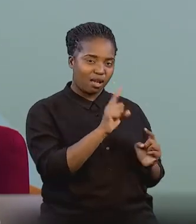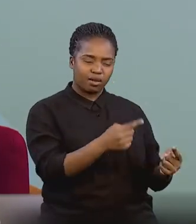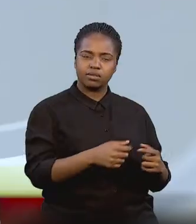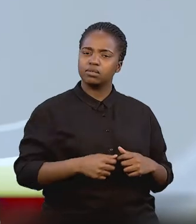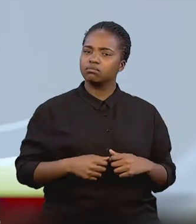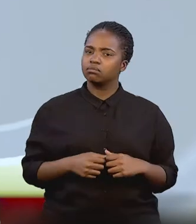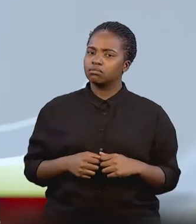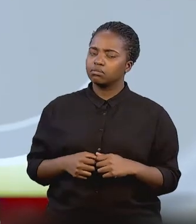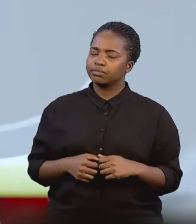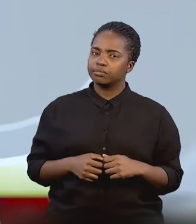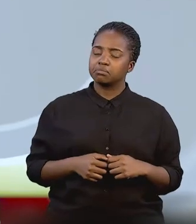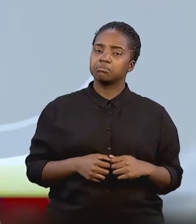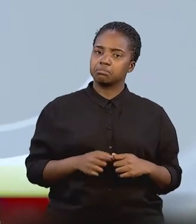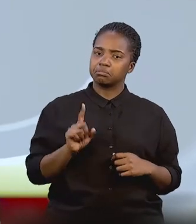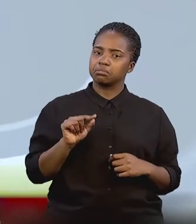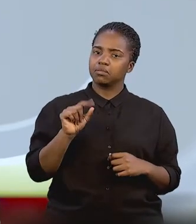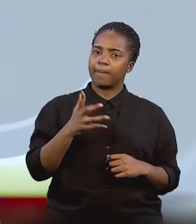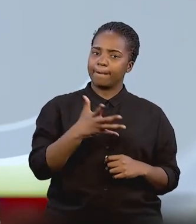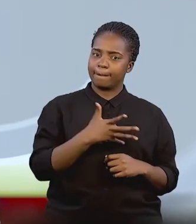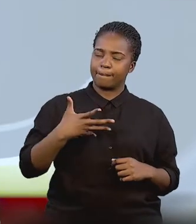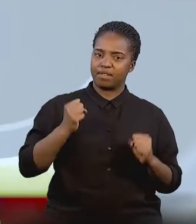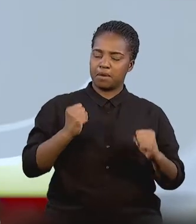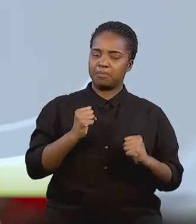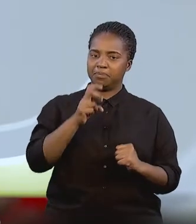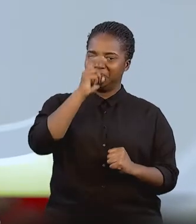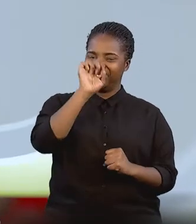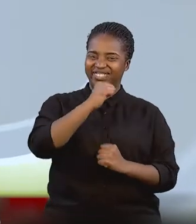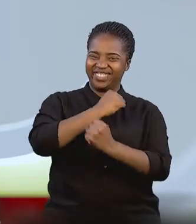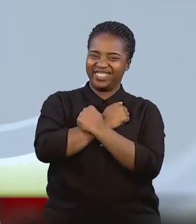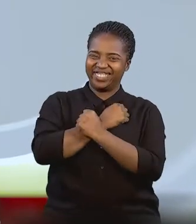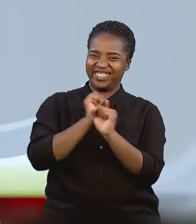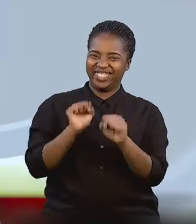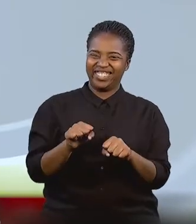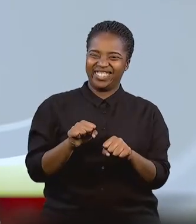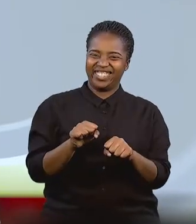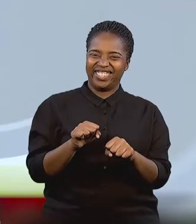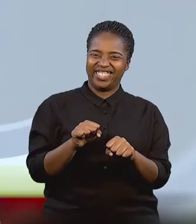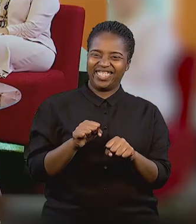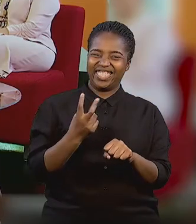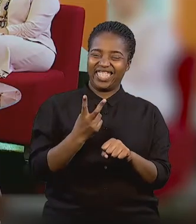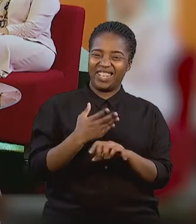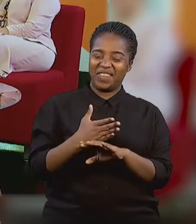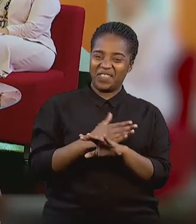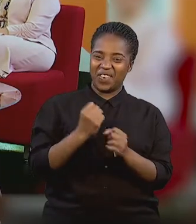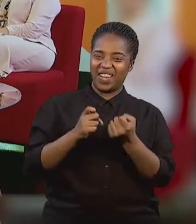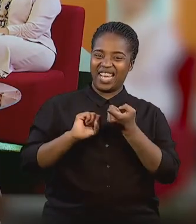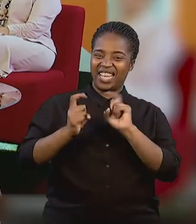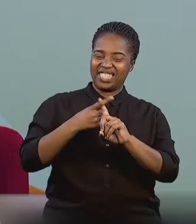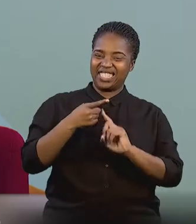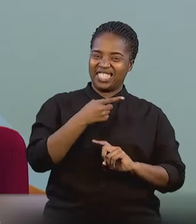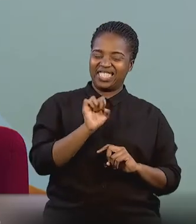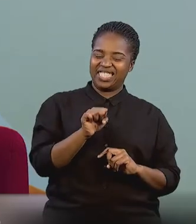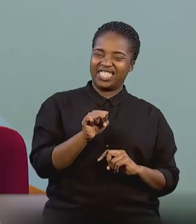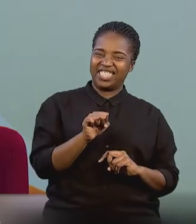every day. And clearly you are a mother of tough love. Even before Jesse's accident,